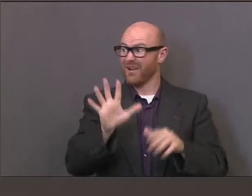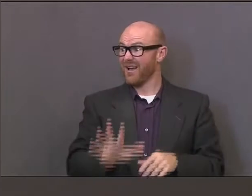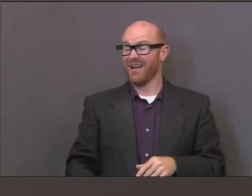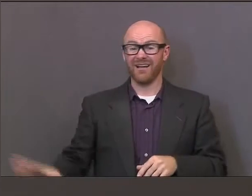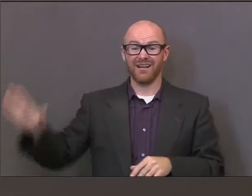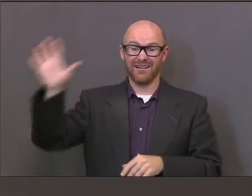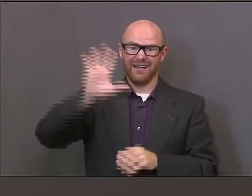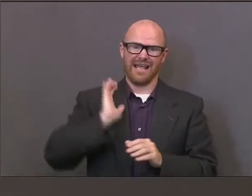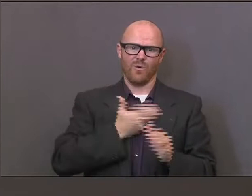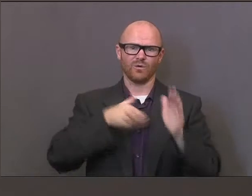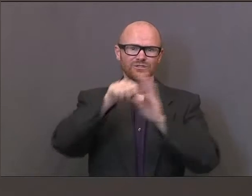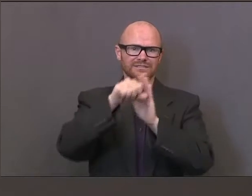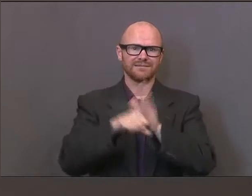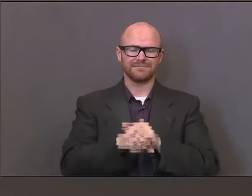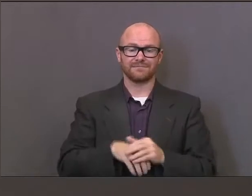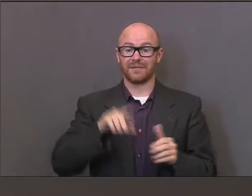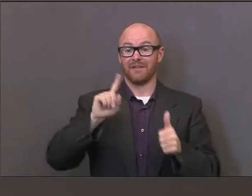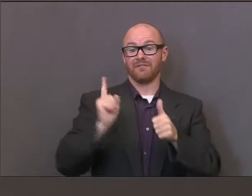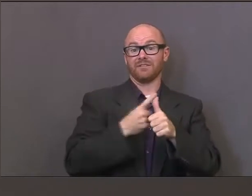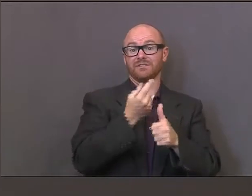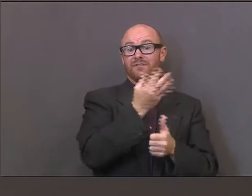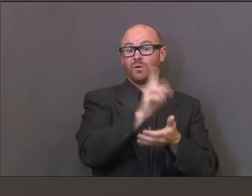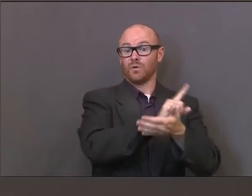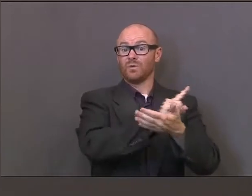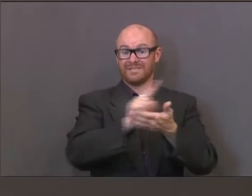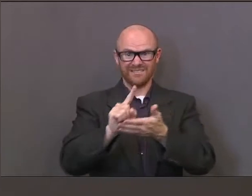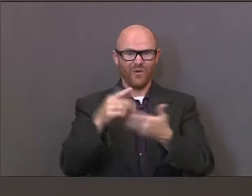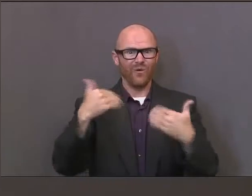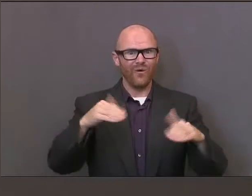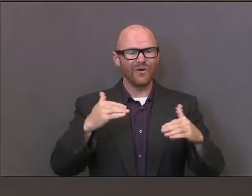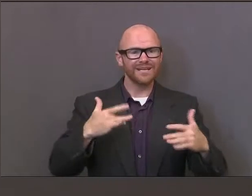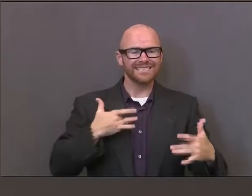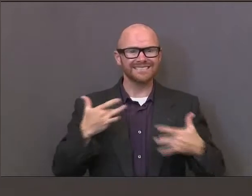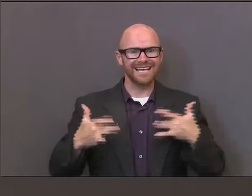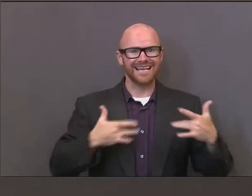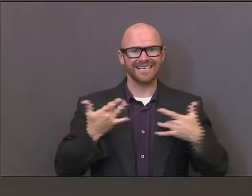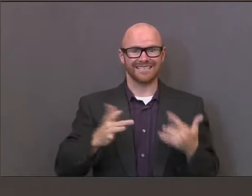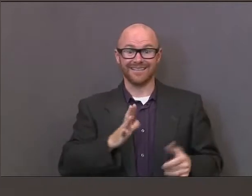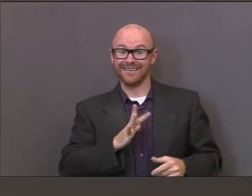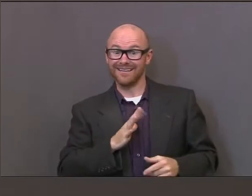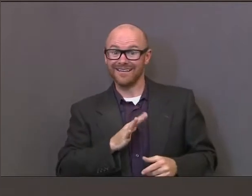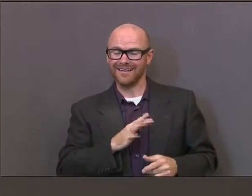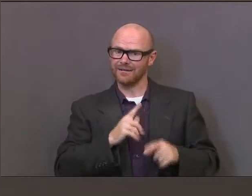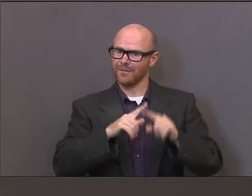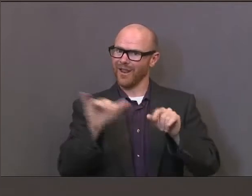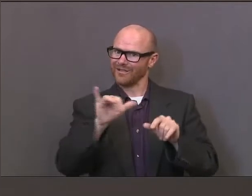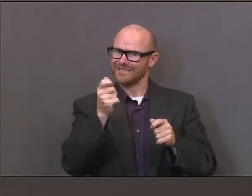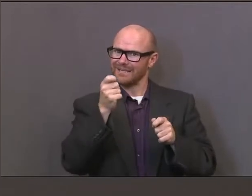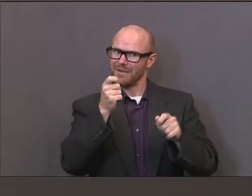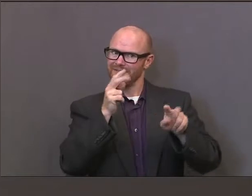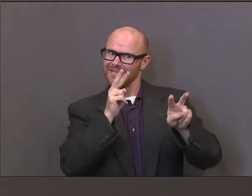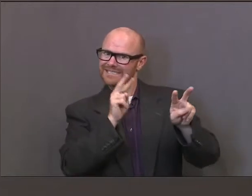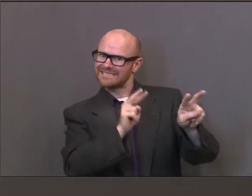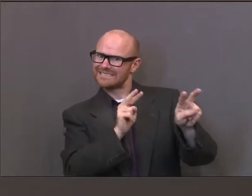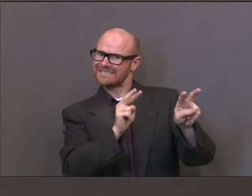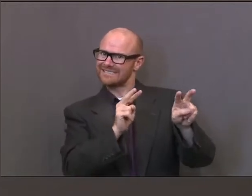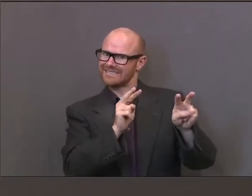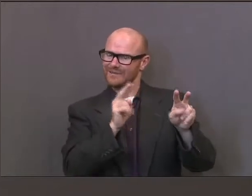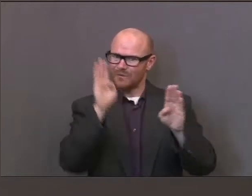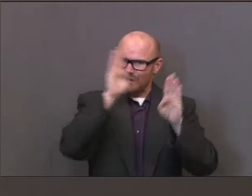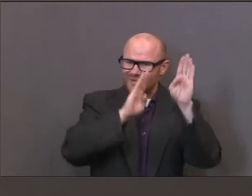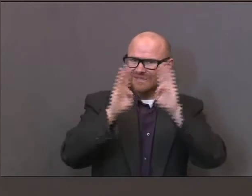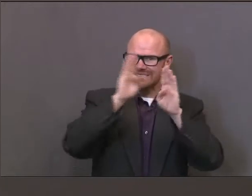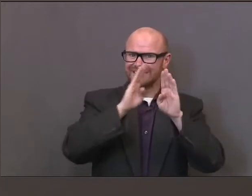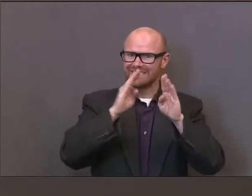These first couple of weeks back to school have been filled with excitement and anticipation, but also hesitation and worry.